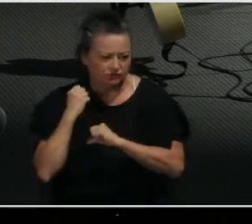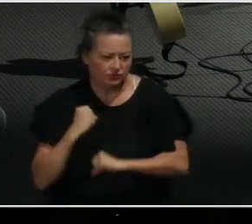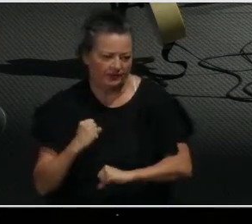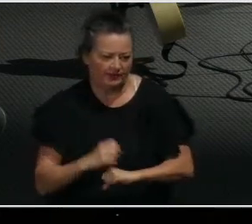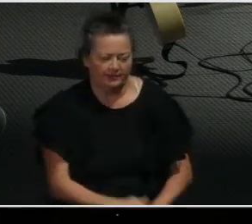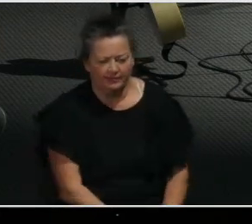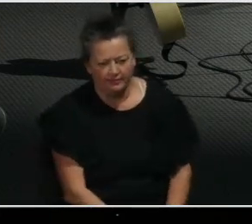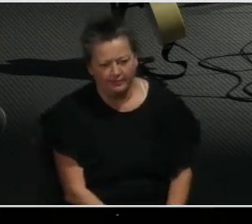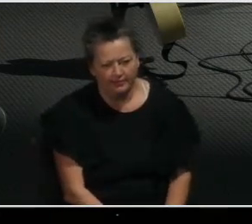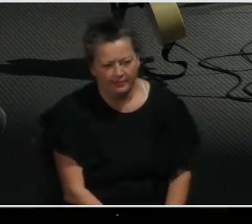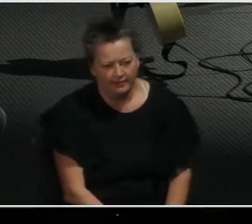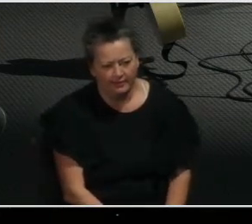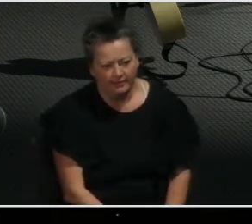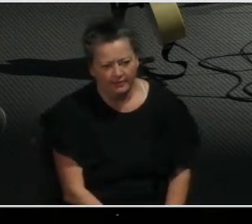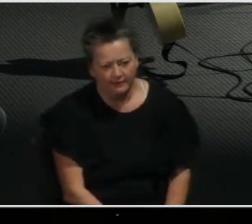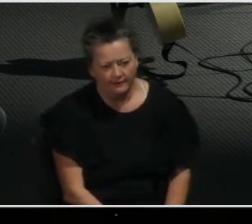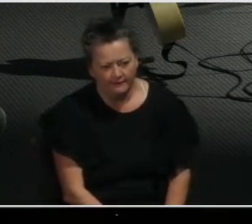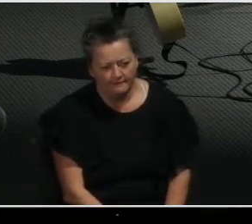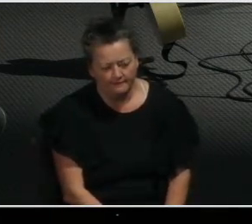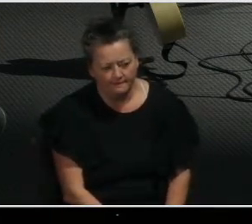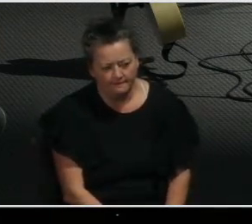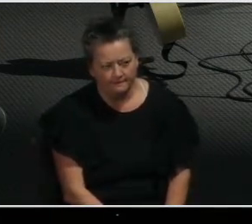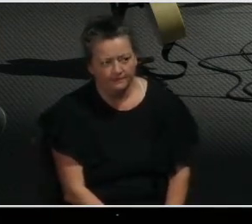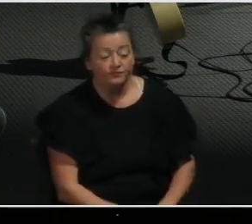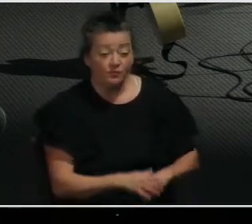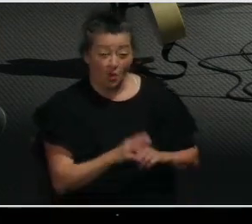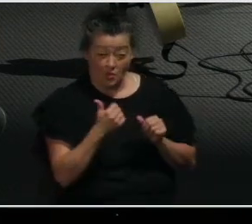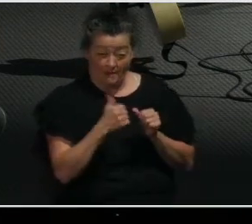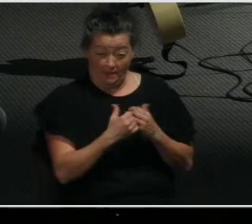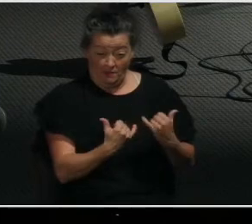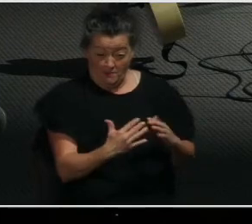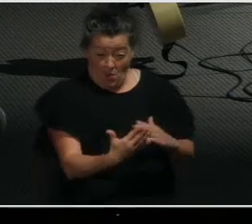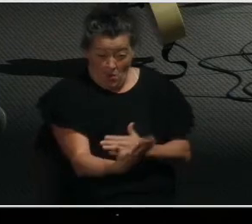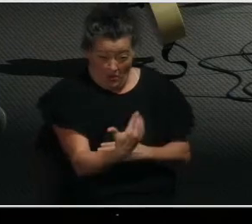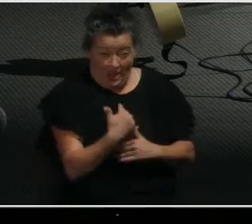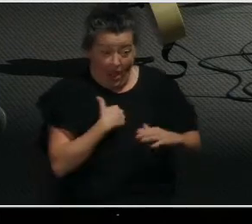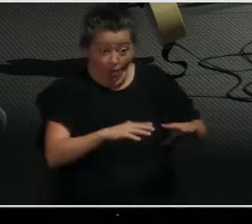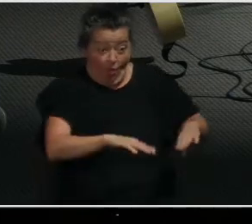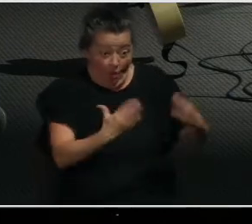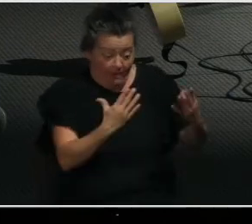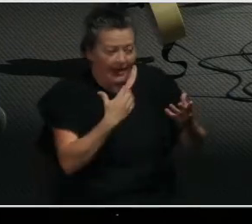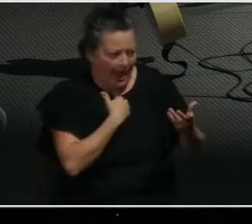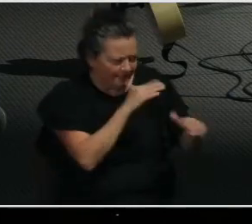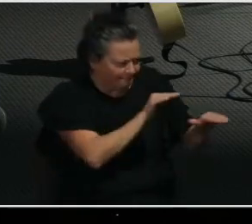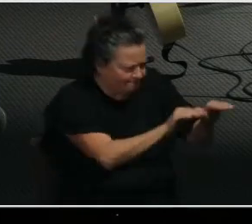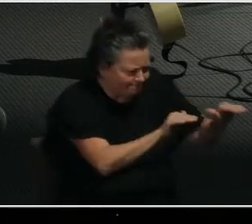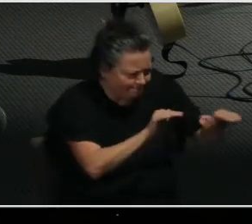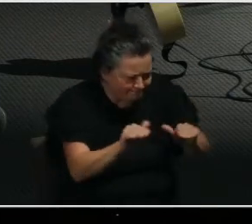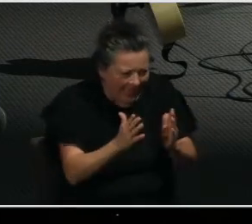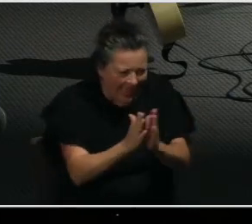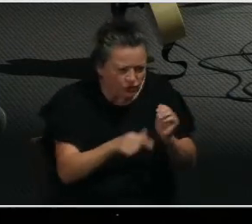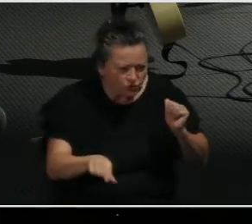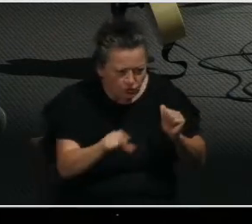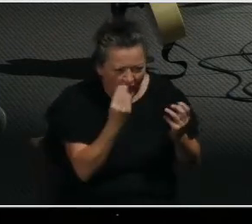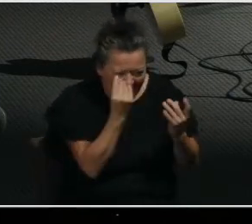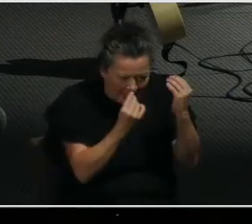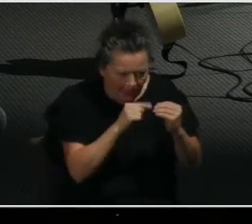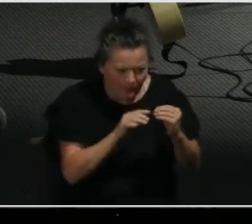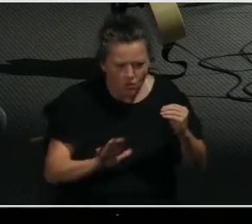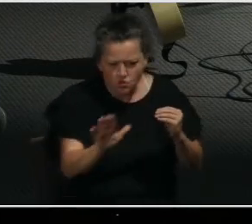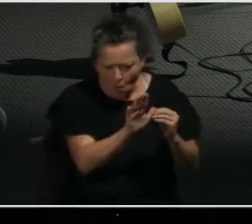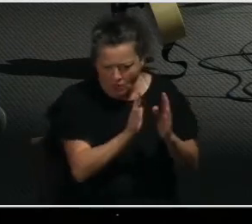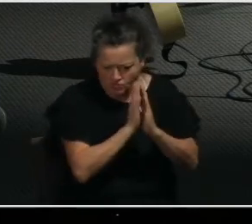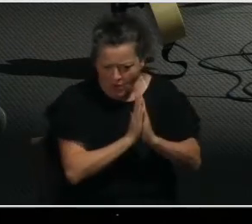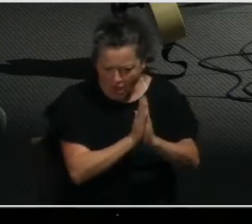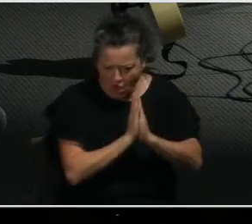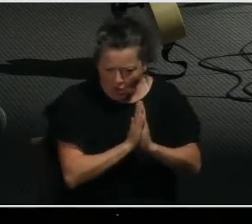And we started today by thinking about our prayer lives. And if we only have a limited time to pray, what might be some